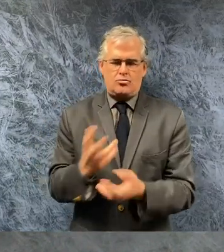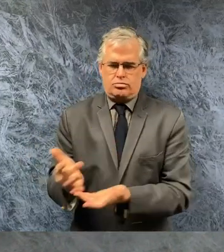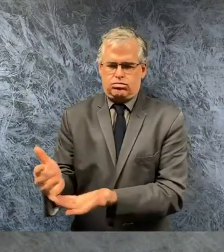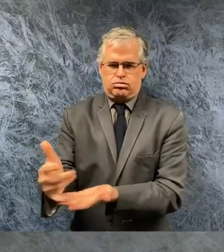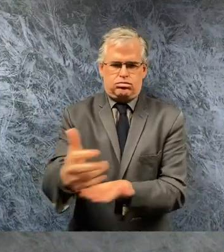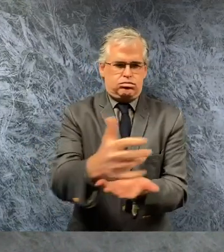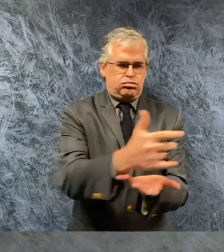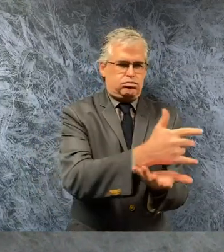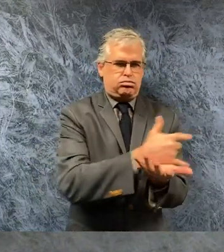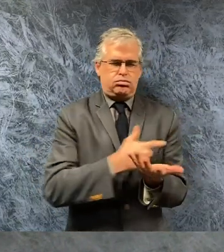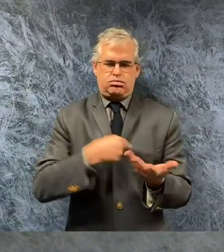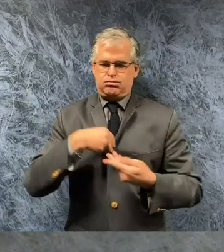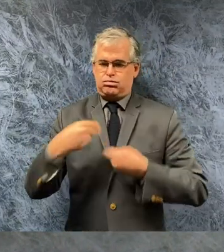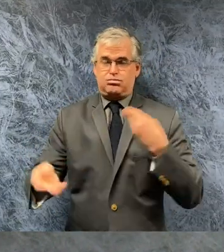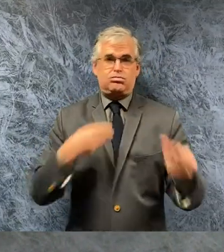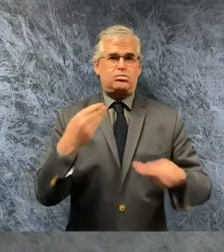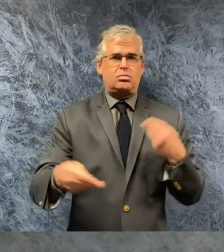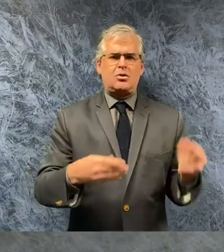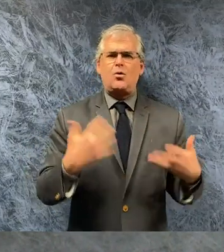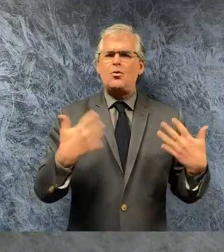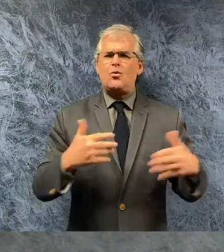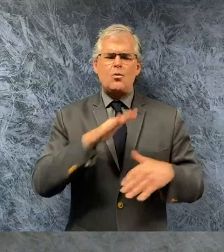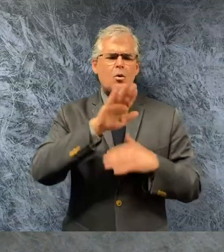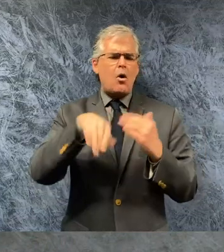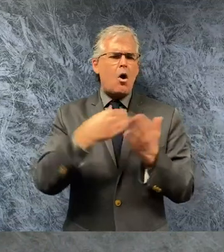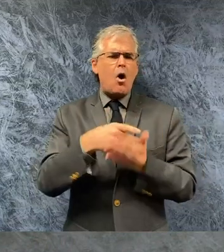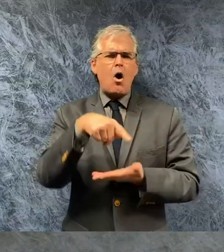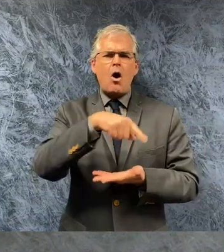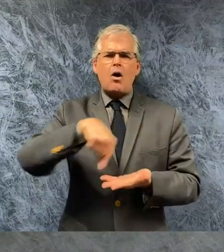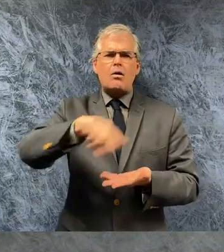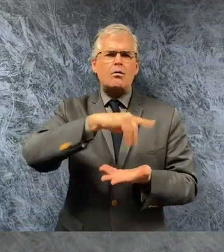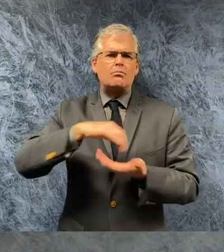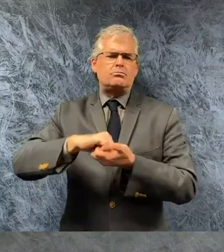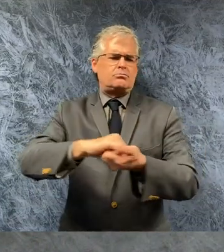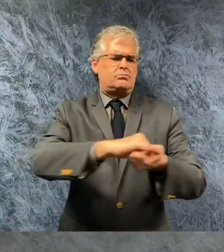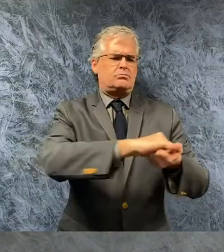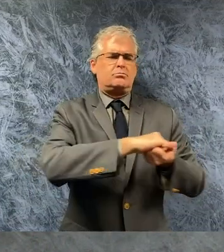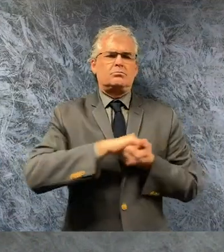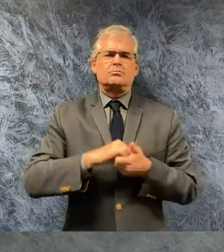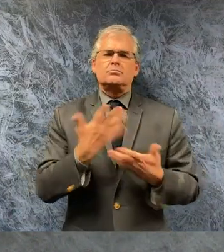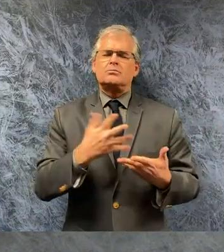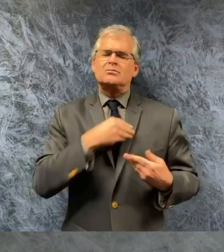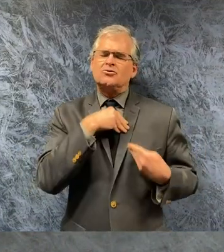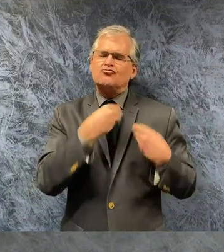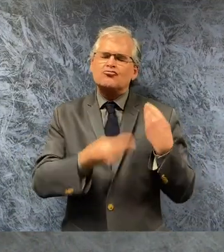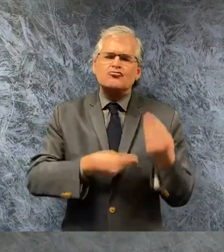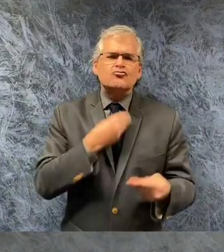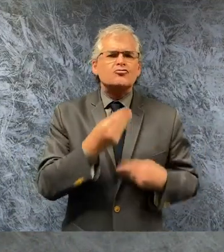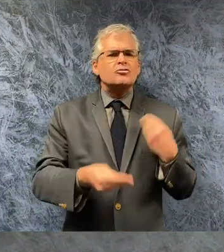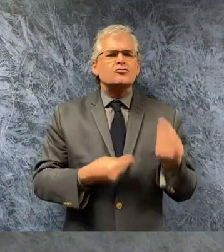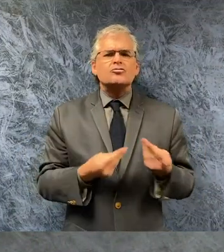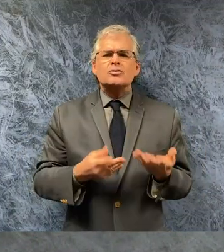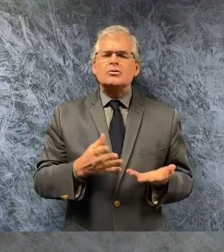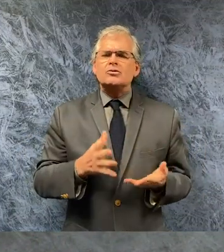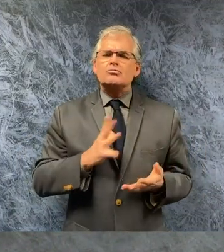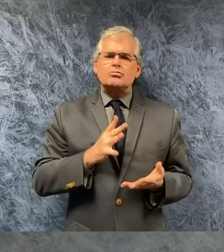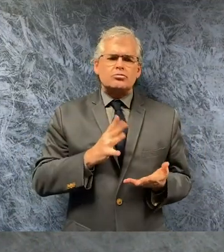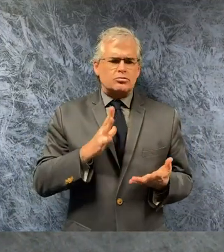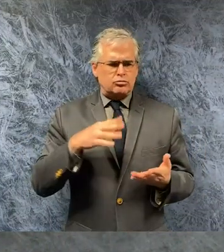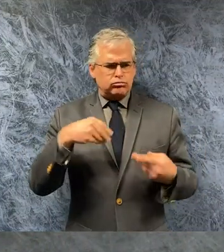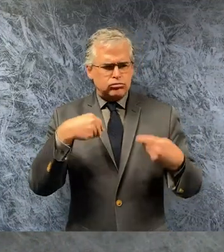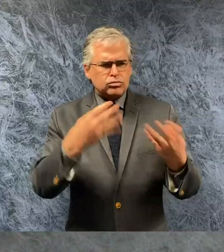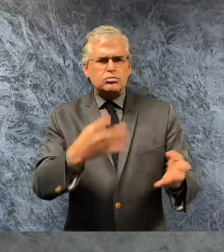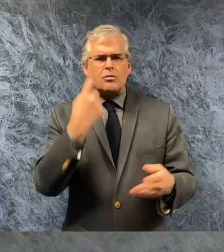of our partners have just been uh extremely generous and kind-hearted to provide these materials for our frontline workers